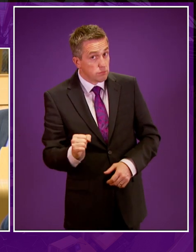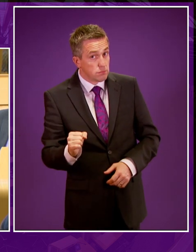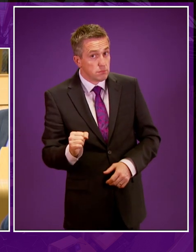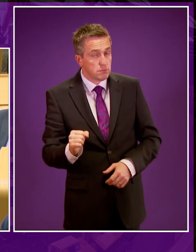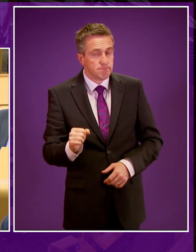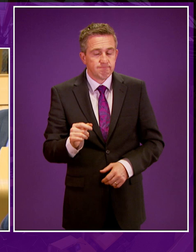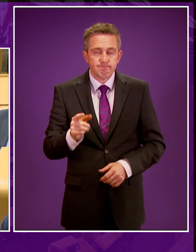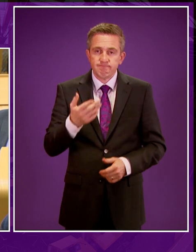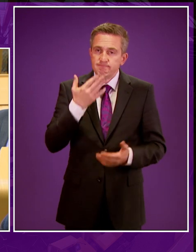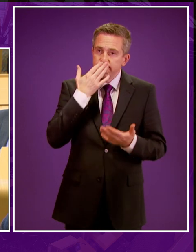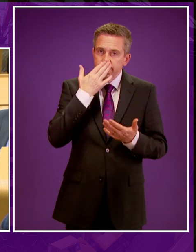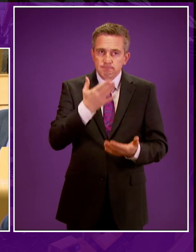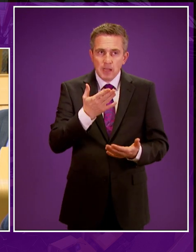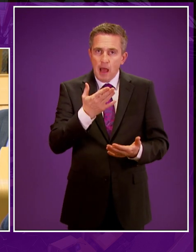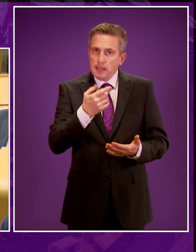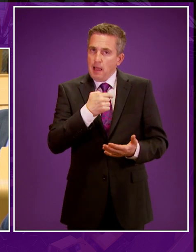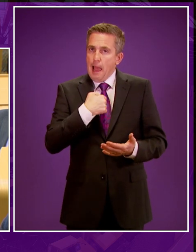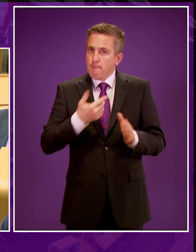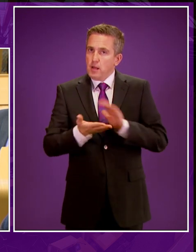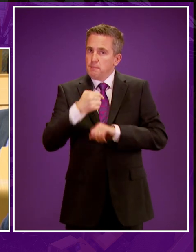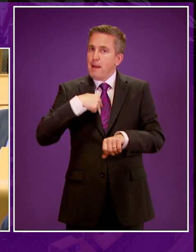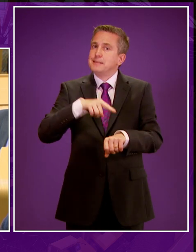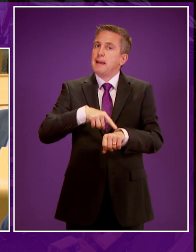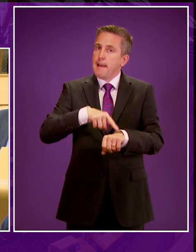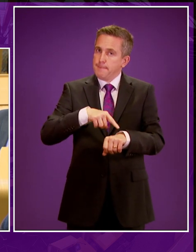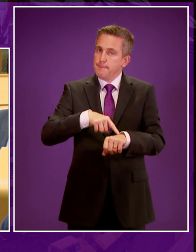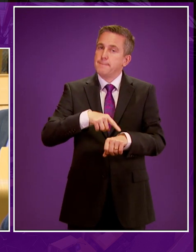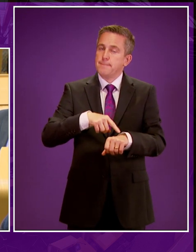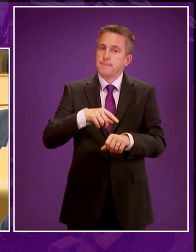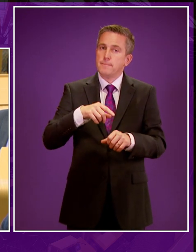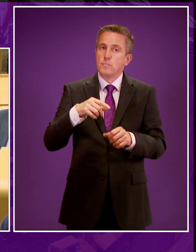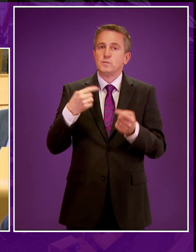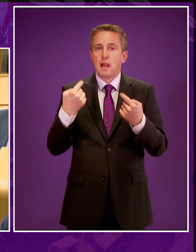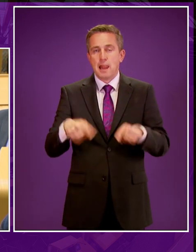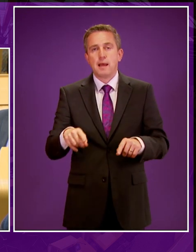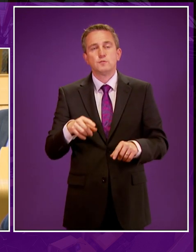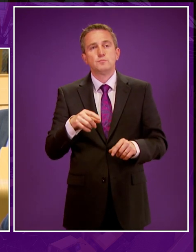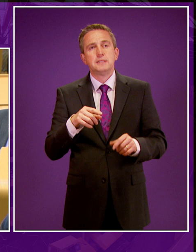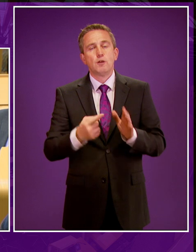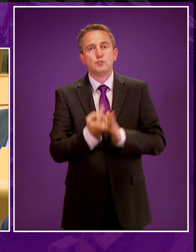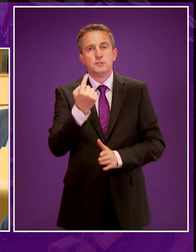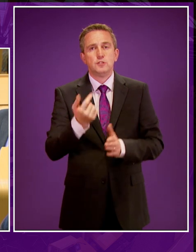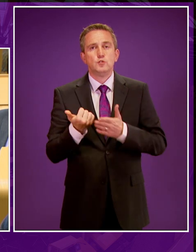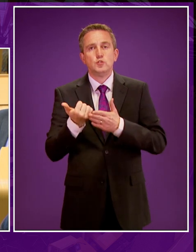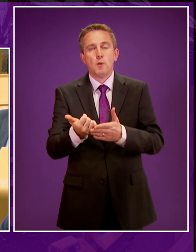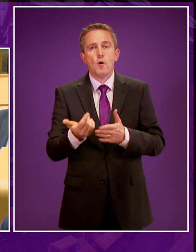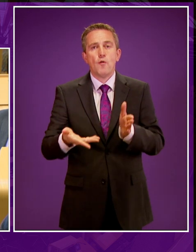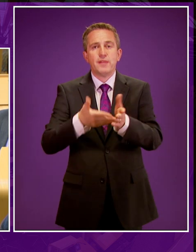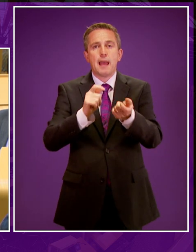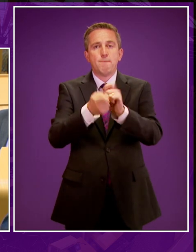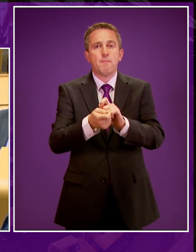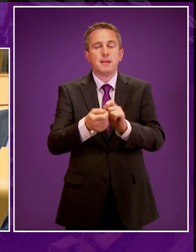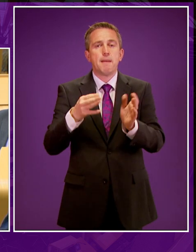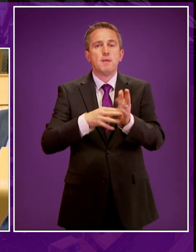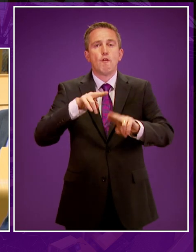Presiding Officer, it looks like I have finished within the time available. It leaves me just to support the amendment in Murdo